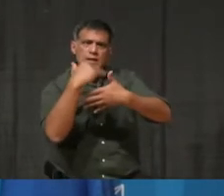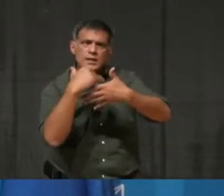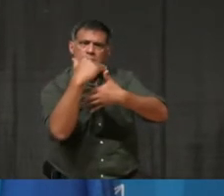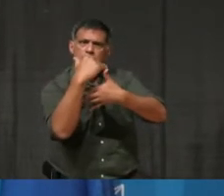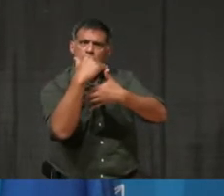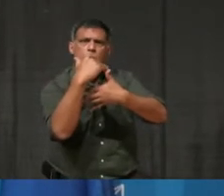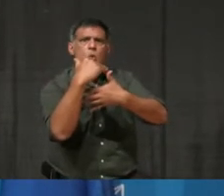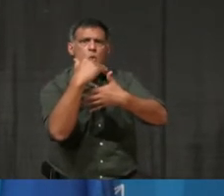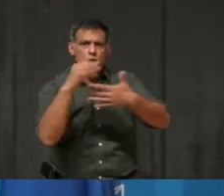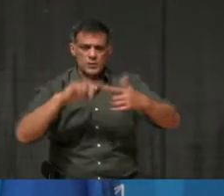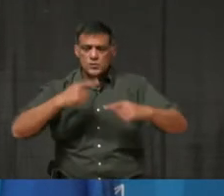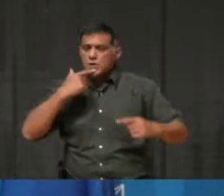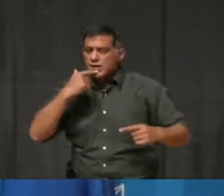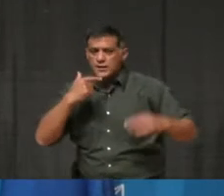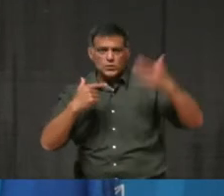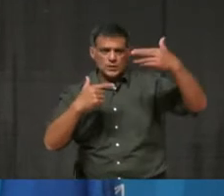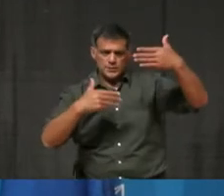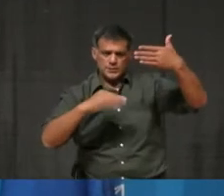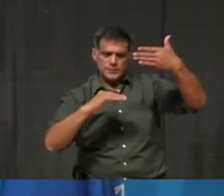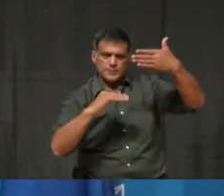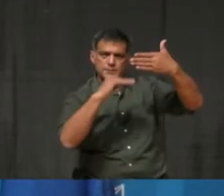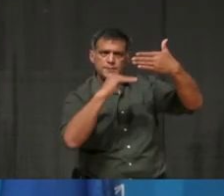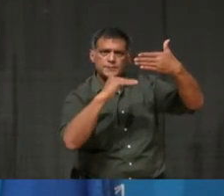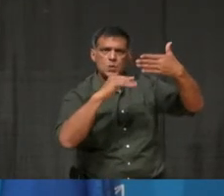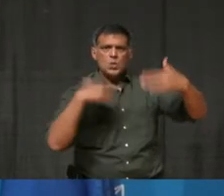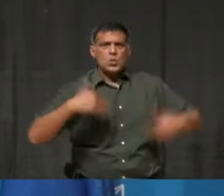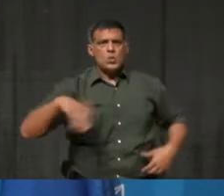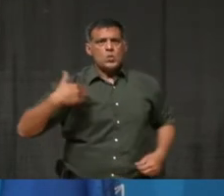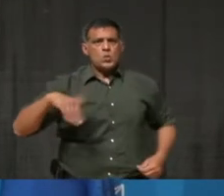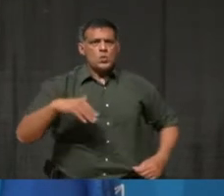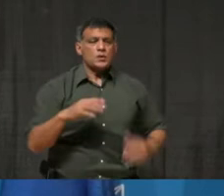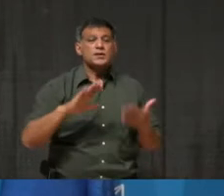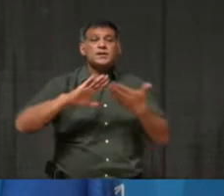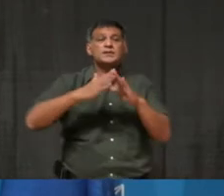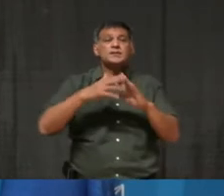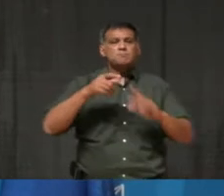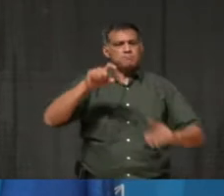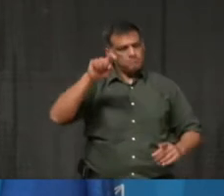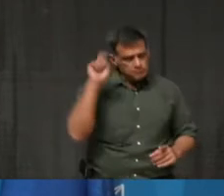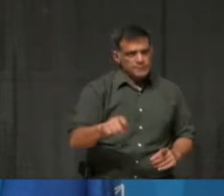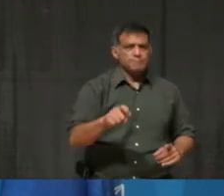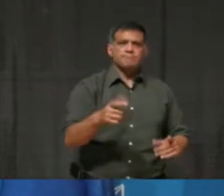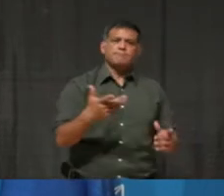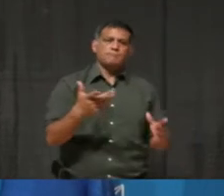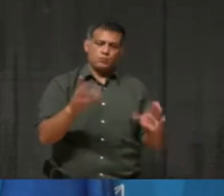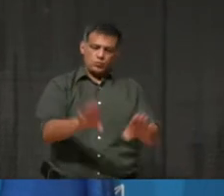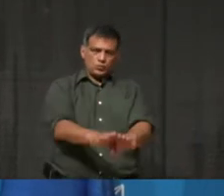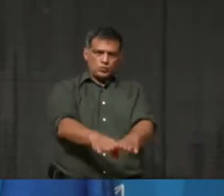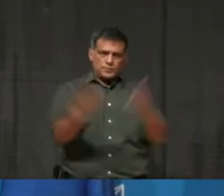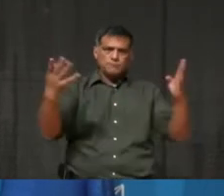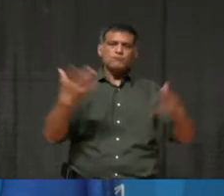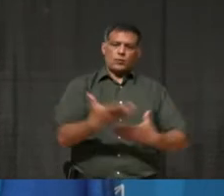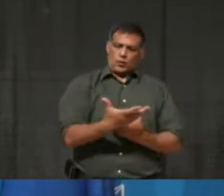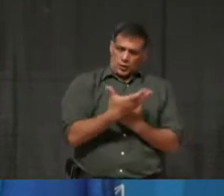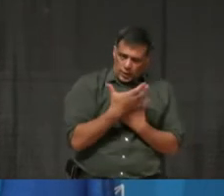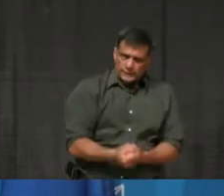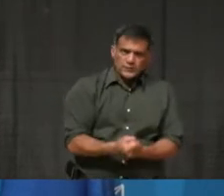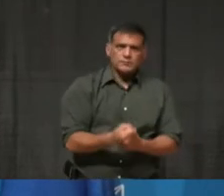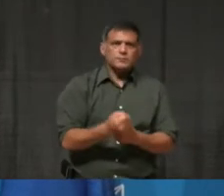I have always maintained that a community must and should reopen with confidence when COVID is under control.